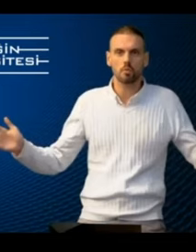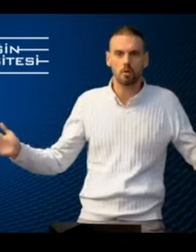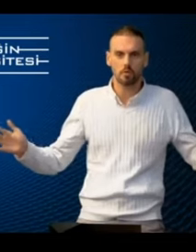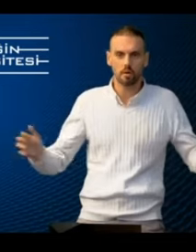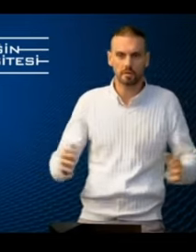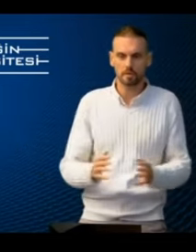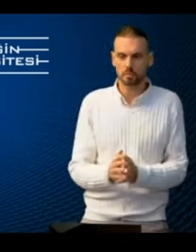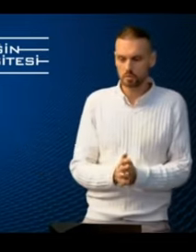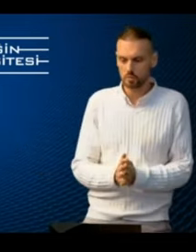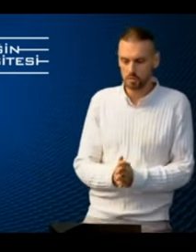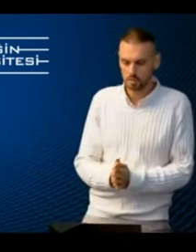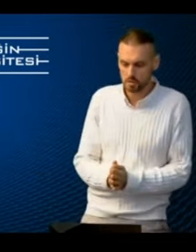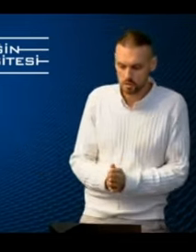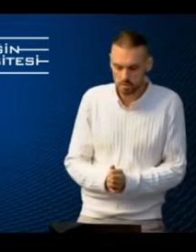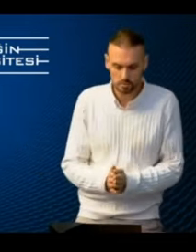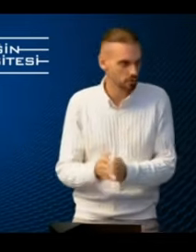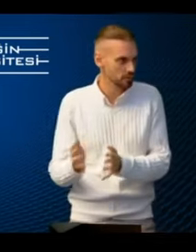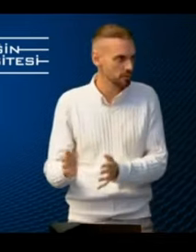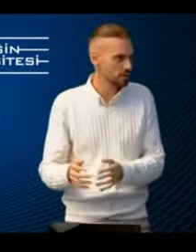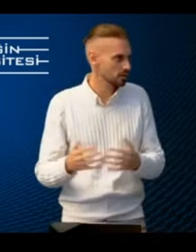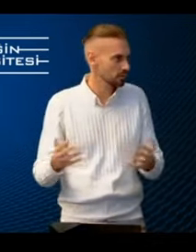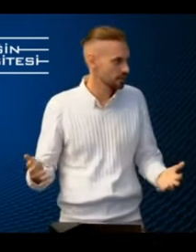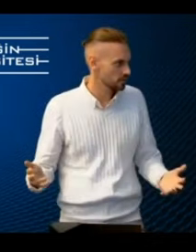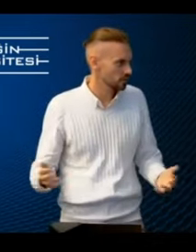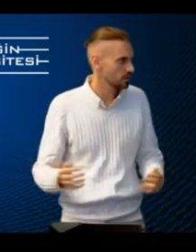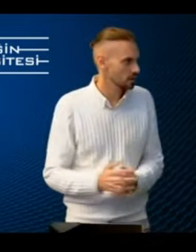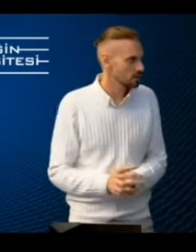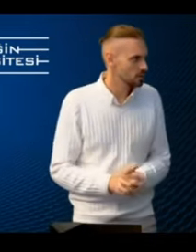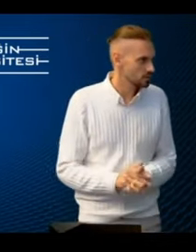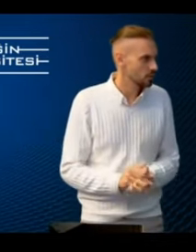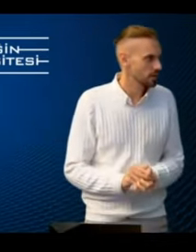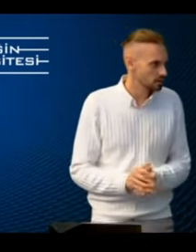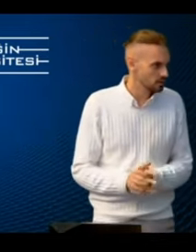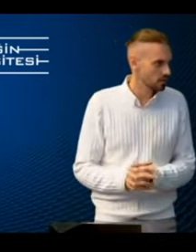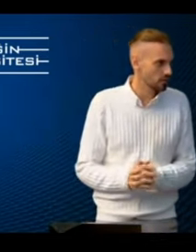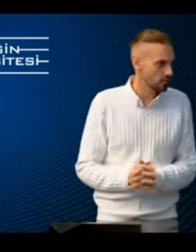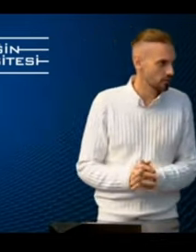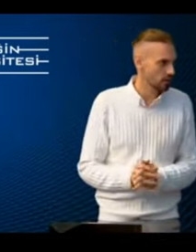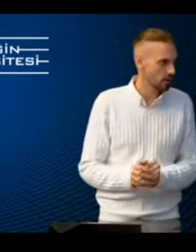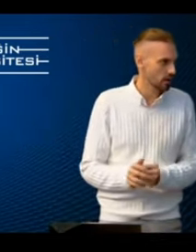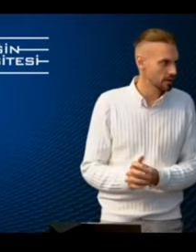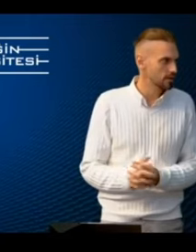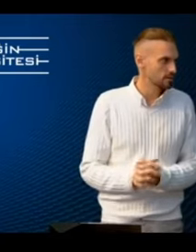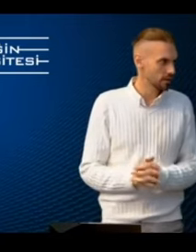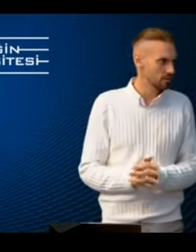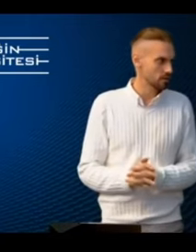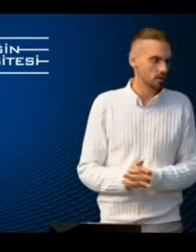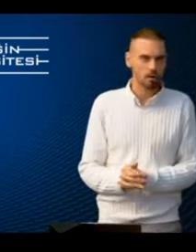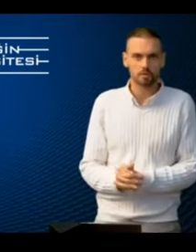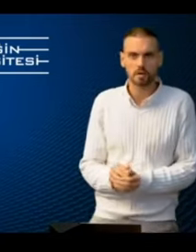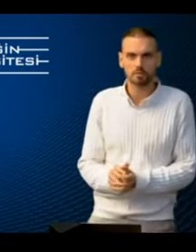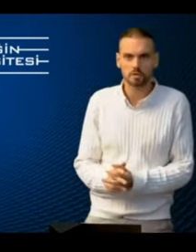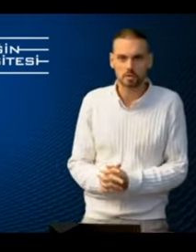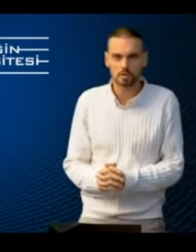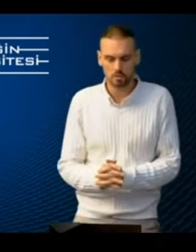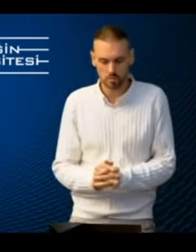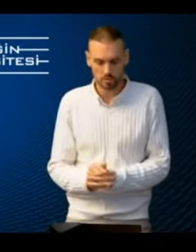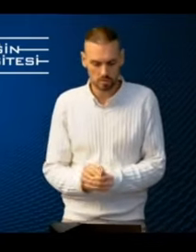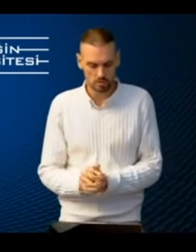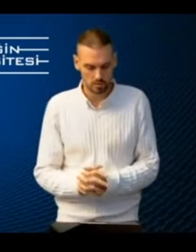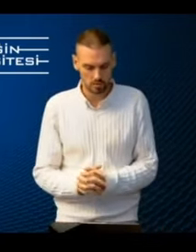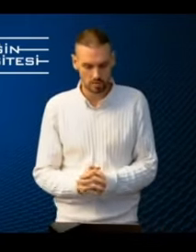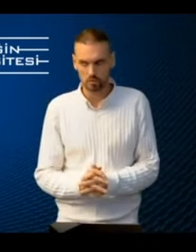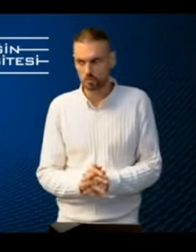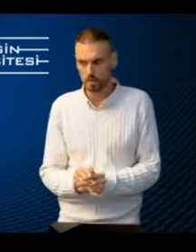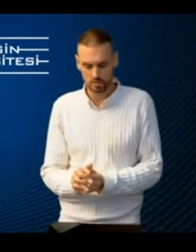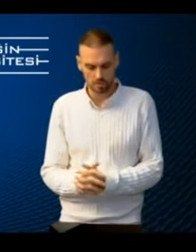the scope of available human conditions, both physical and mental. So it's quite a database of subjects that needs to